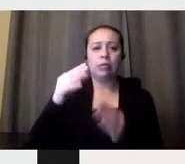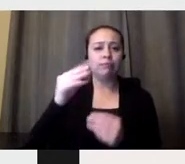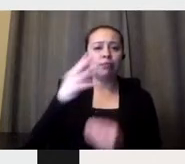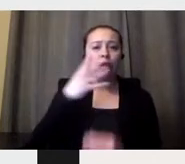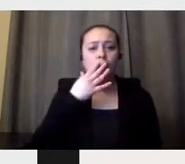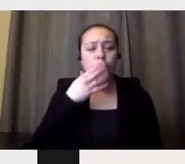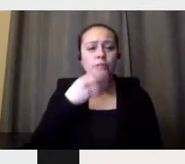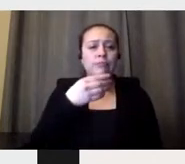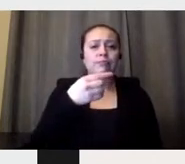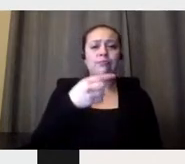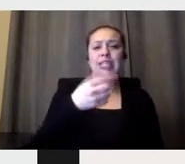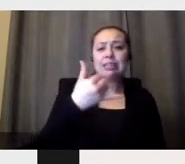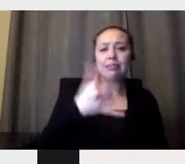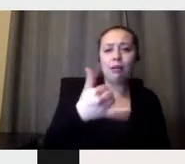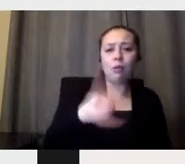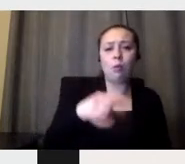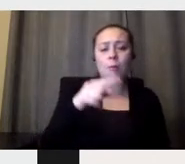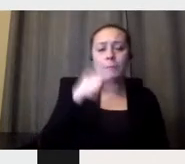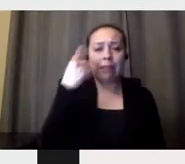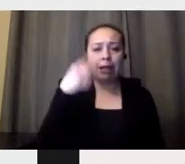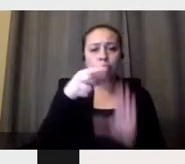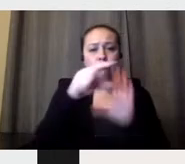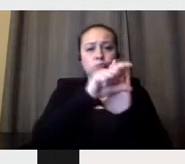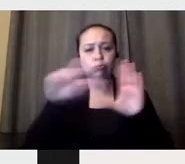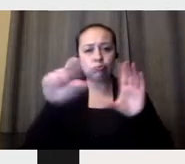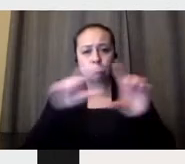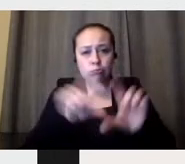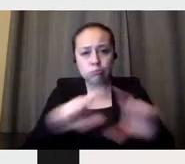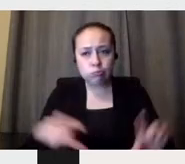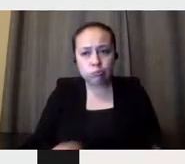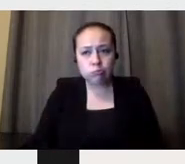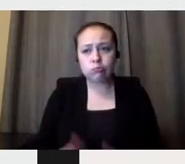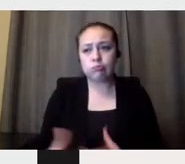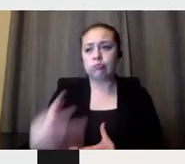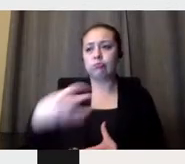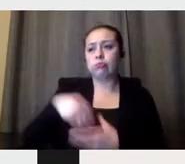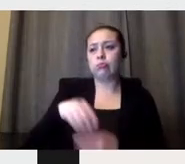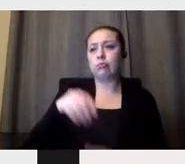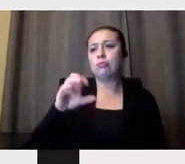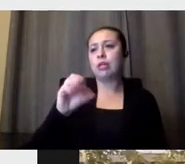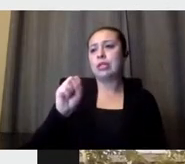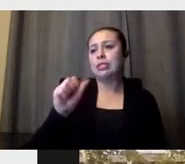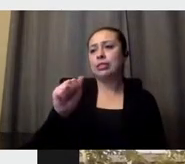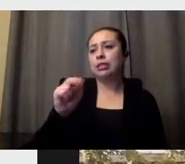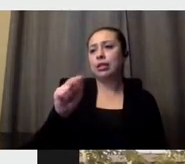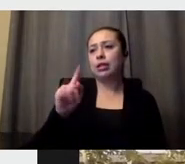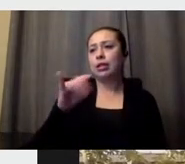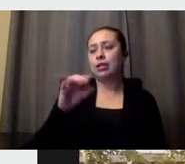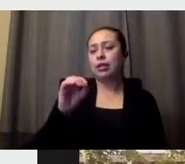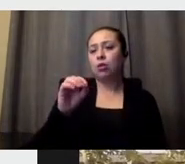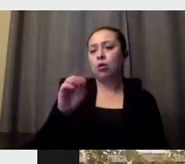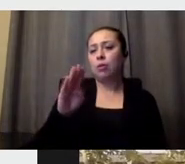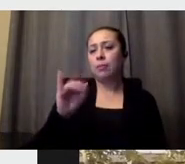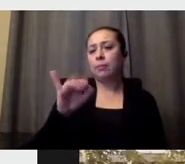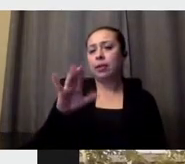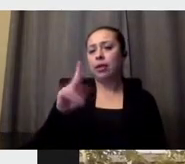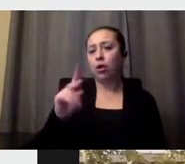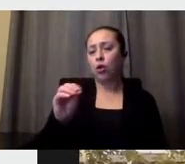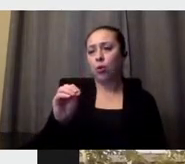This project was developed with Fabiana and Santiago Vico. So this is the old headquarters,